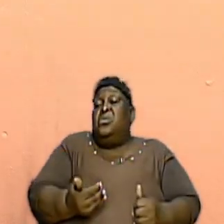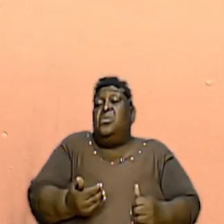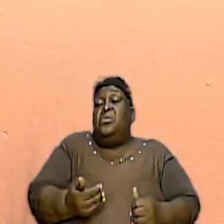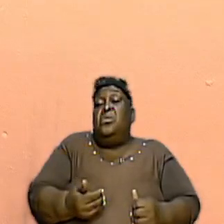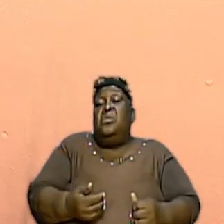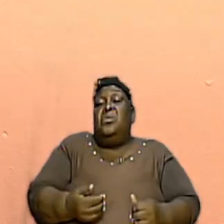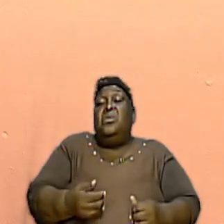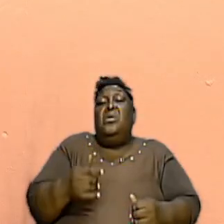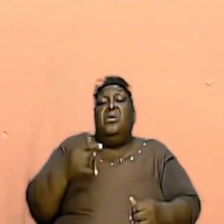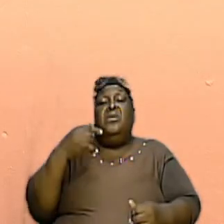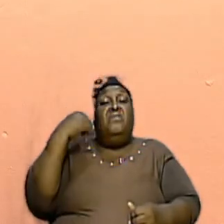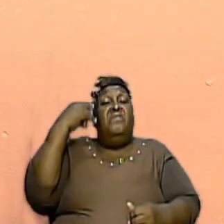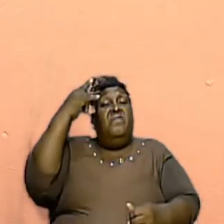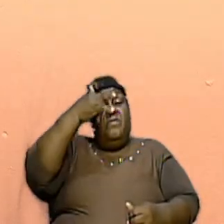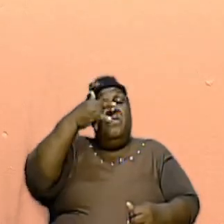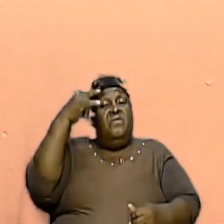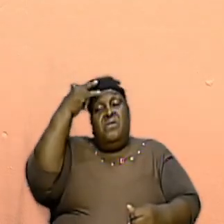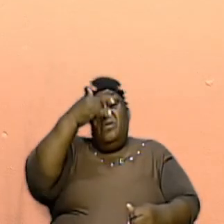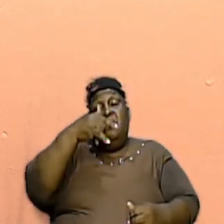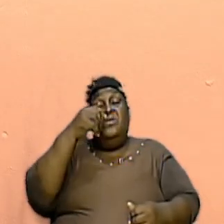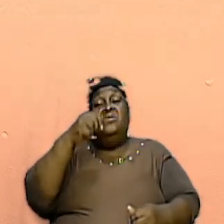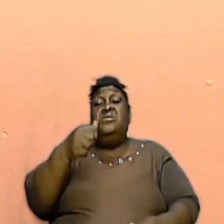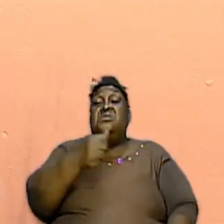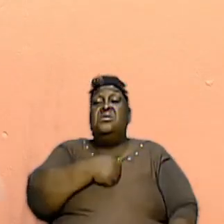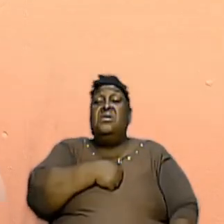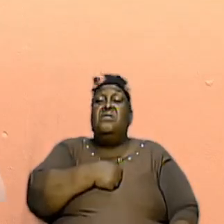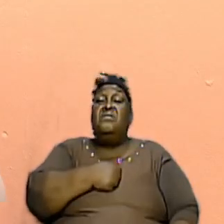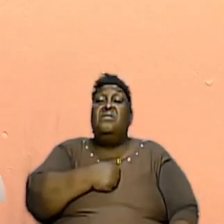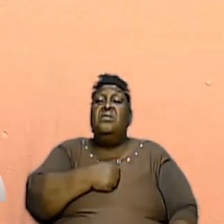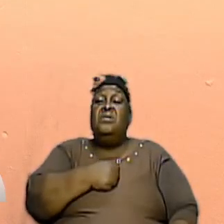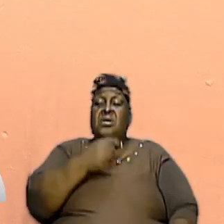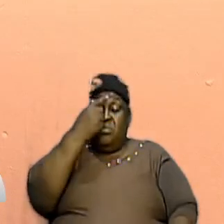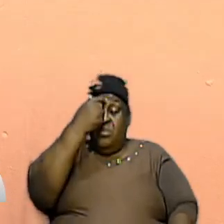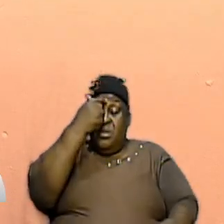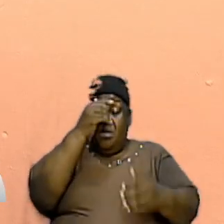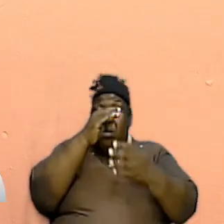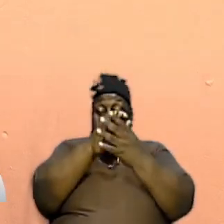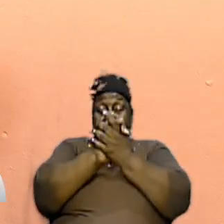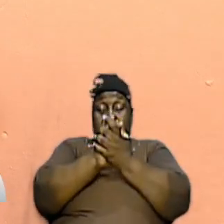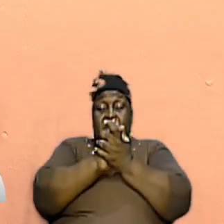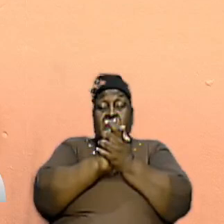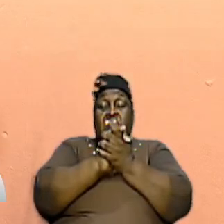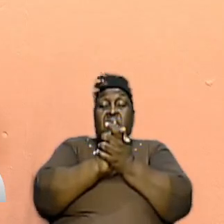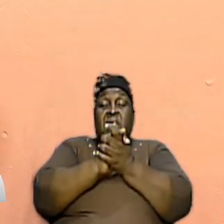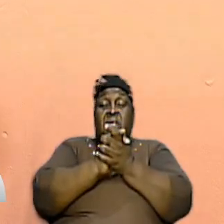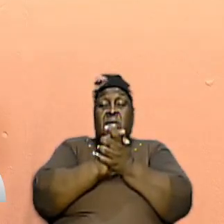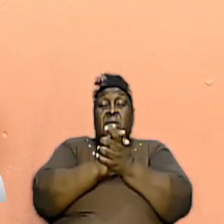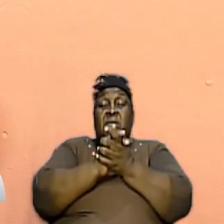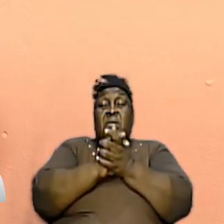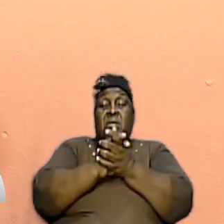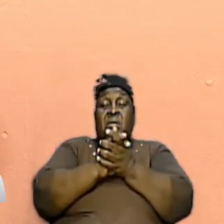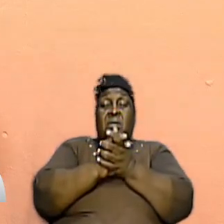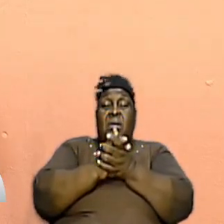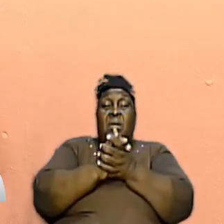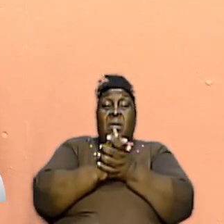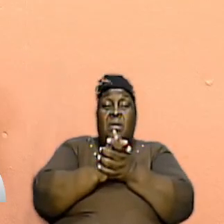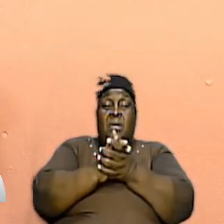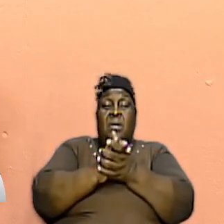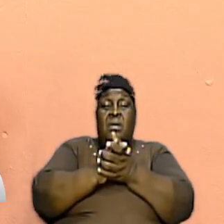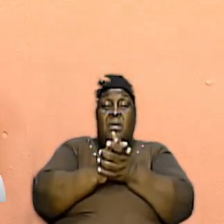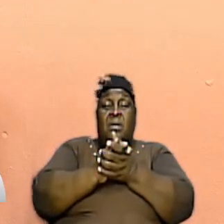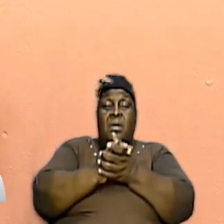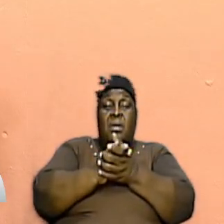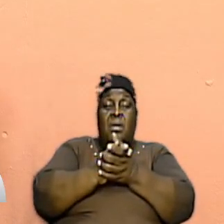fool ourselves into believing that the God of the Old